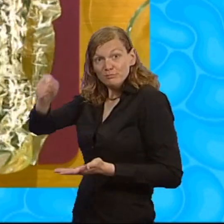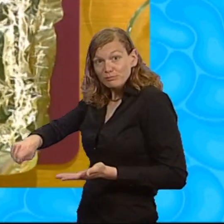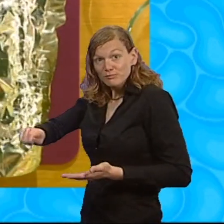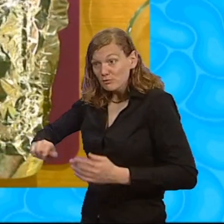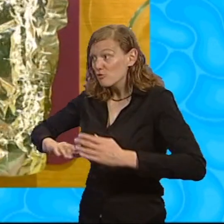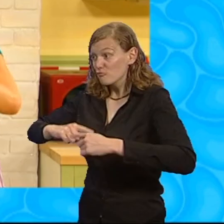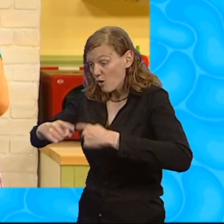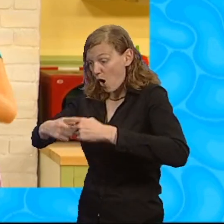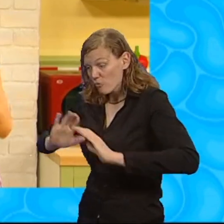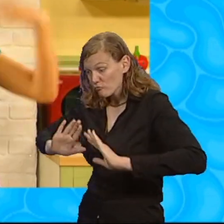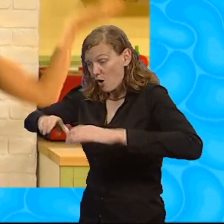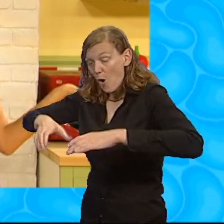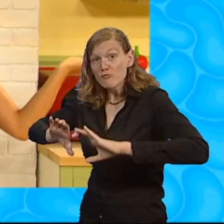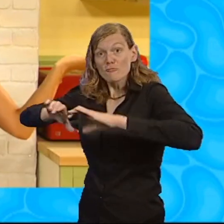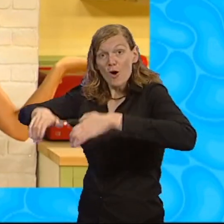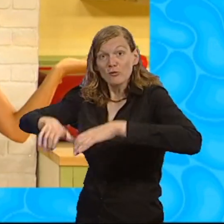Roll it, roll it, roll.